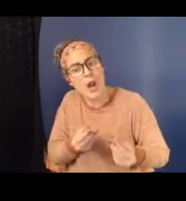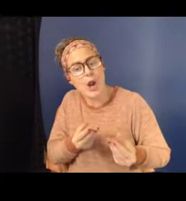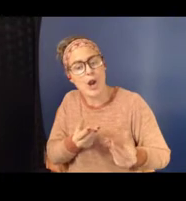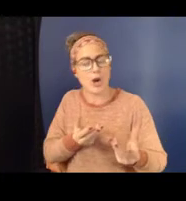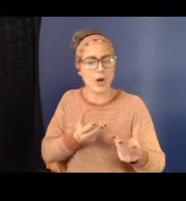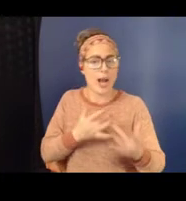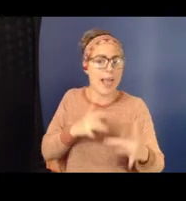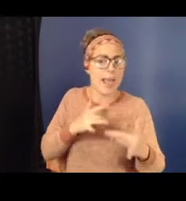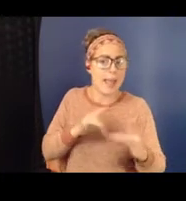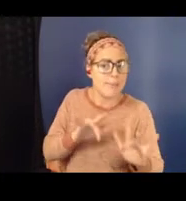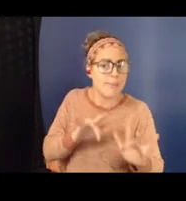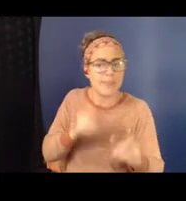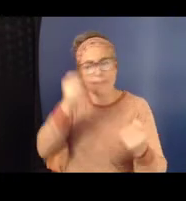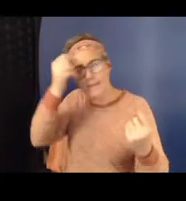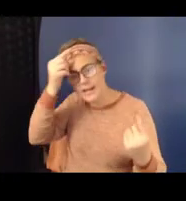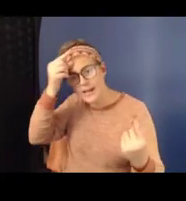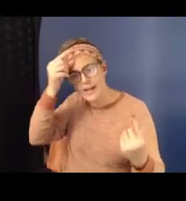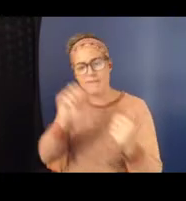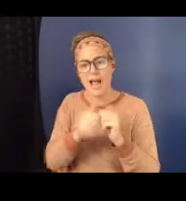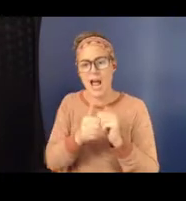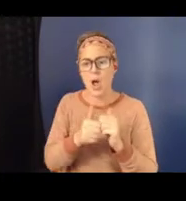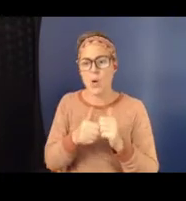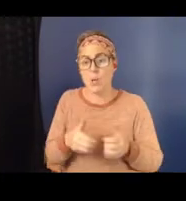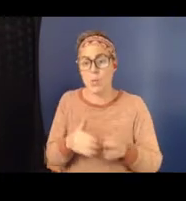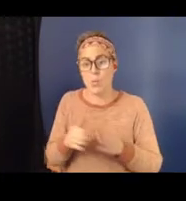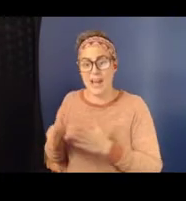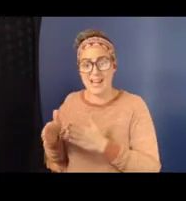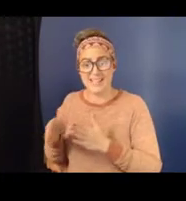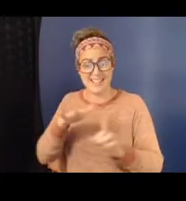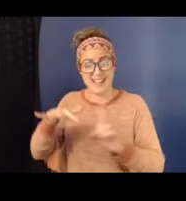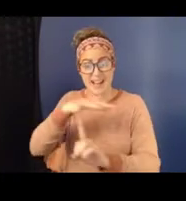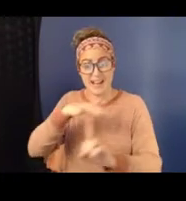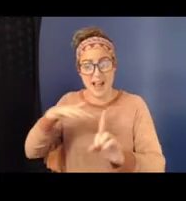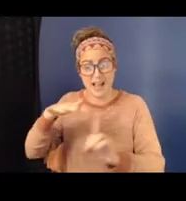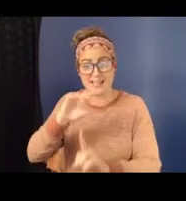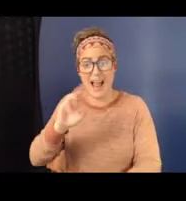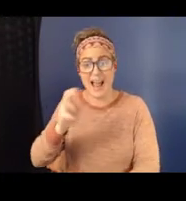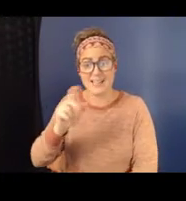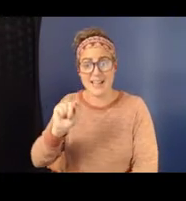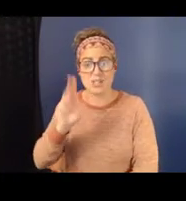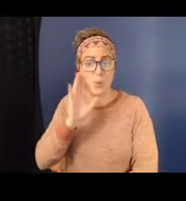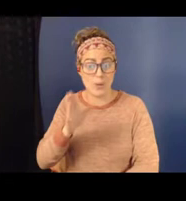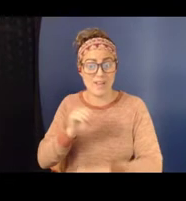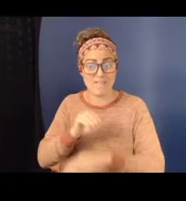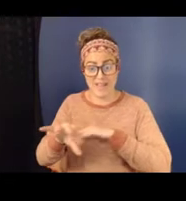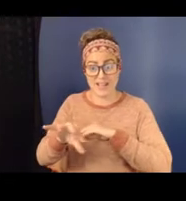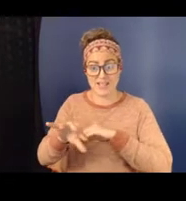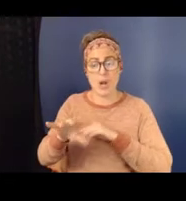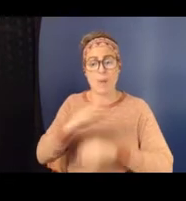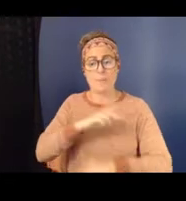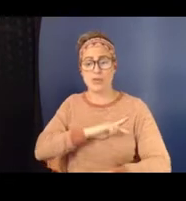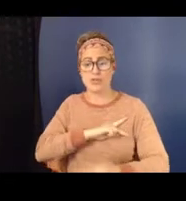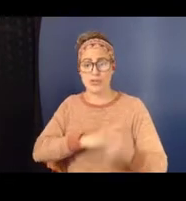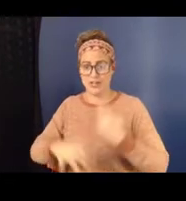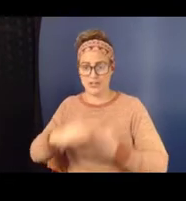oppressive systems shape interpersonal interactions. And this is on page seven and eight of the article.